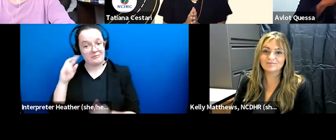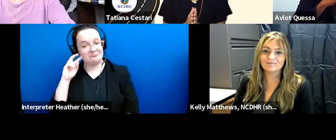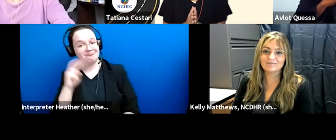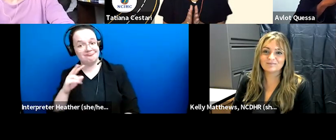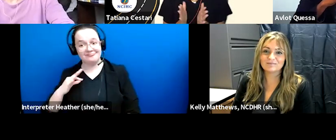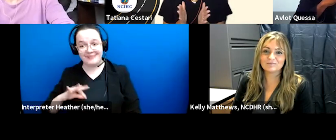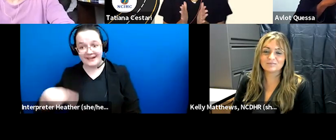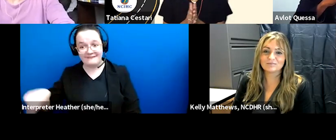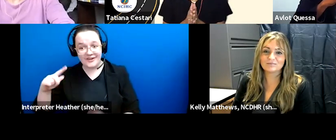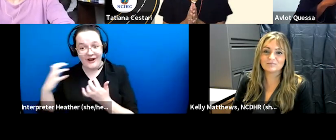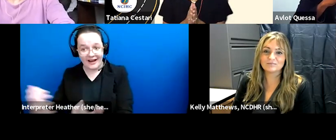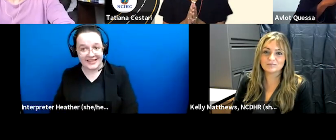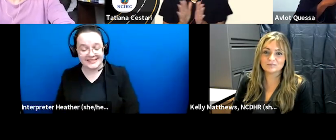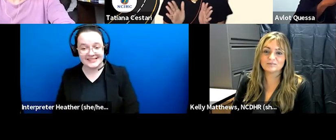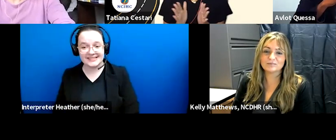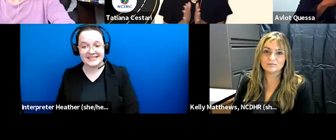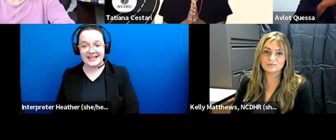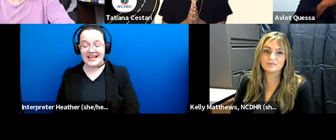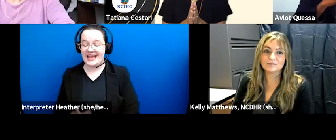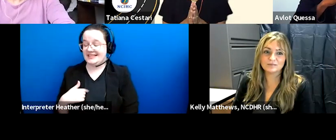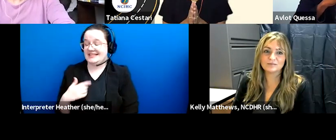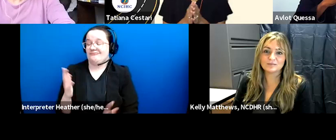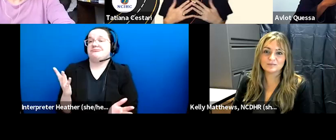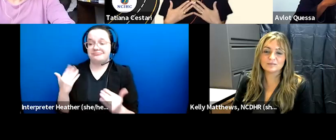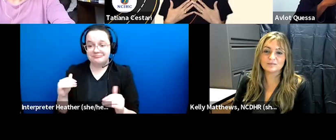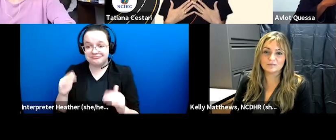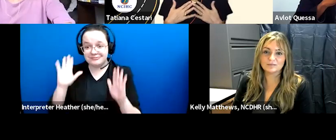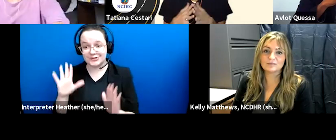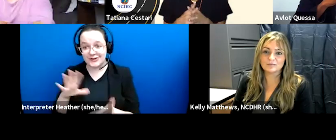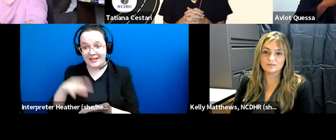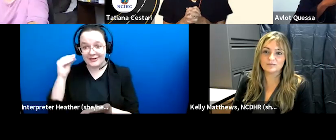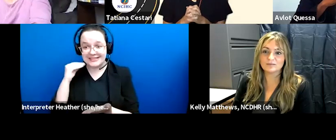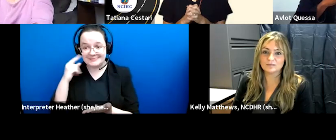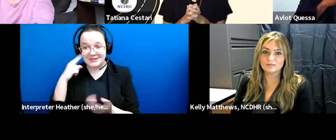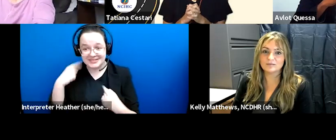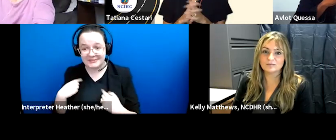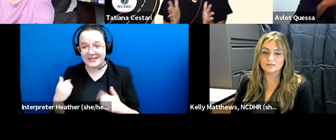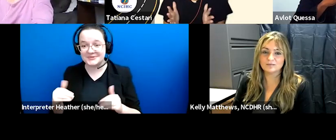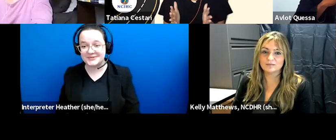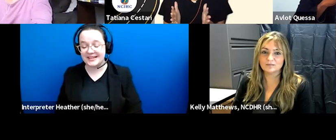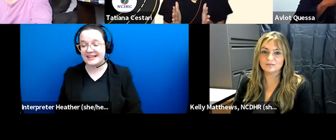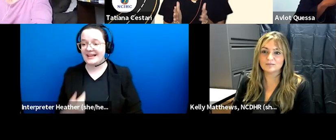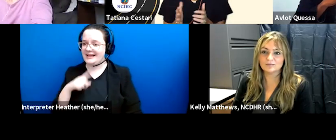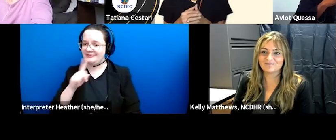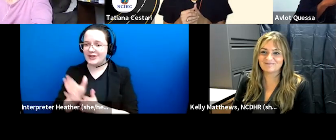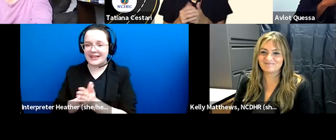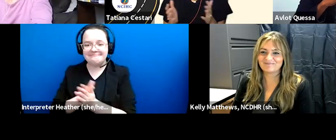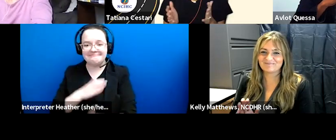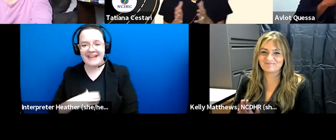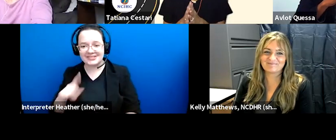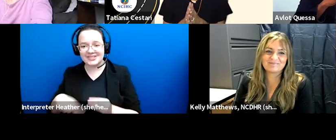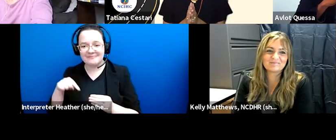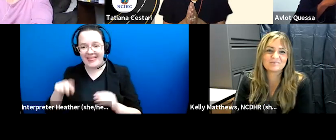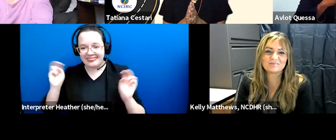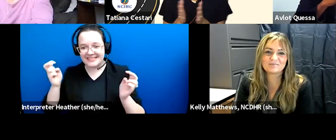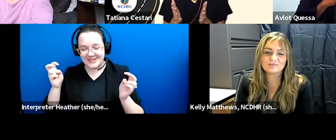to our audience it's it's been such a great learning experience for me um i'm very passionate about this topic and this is